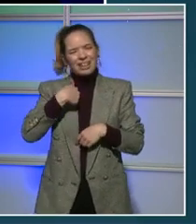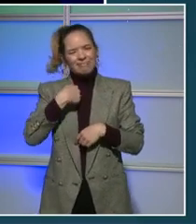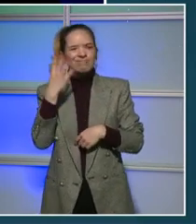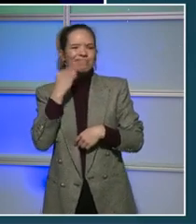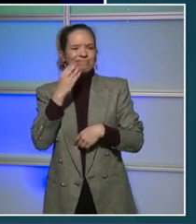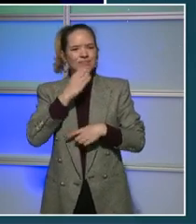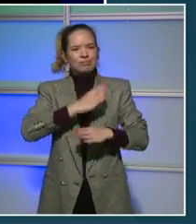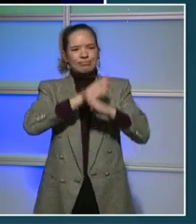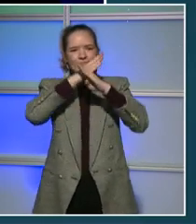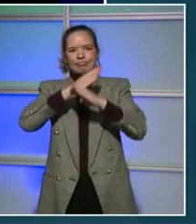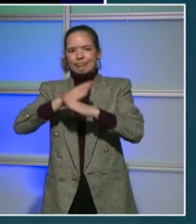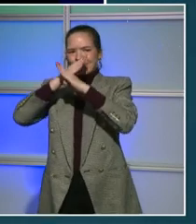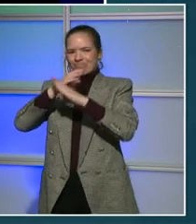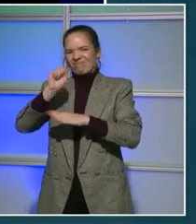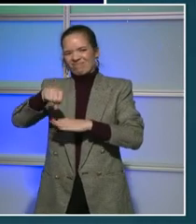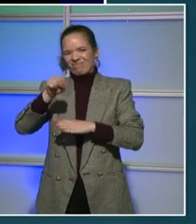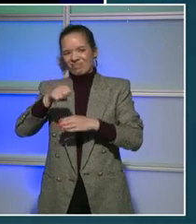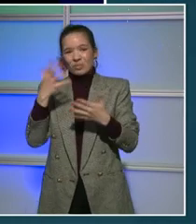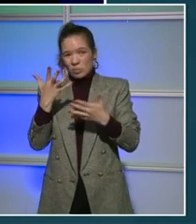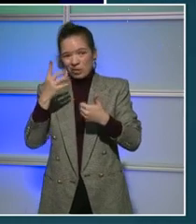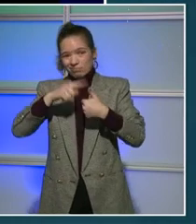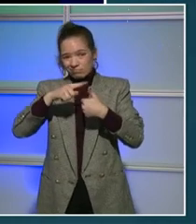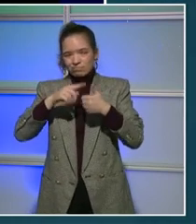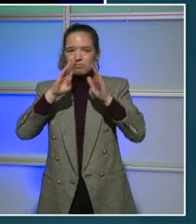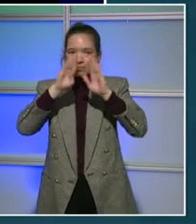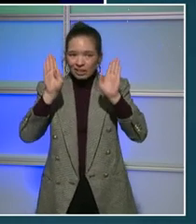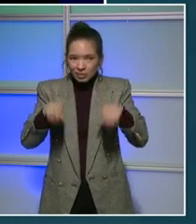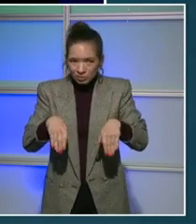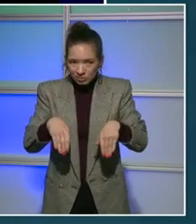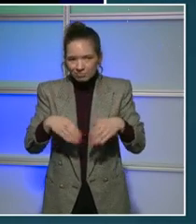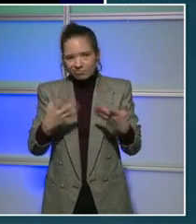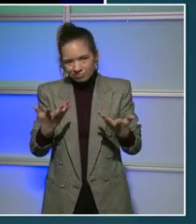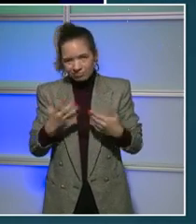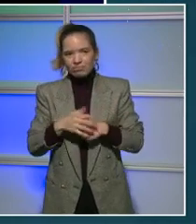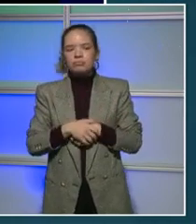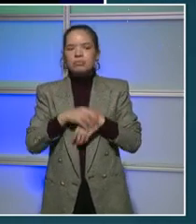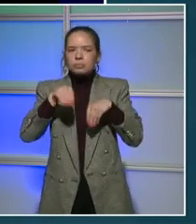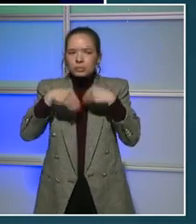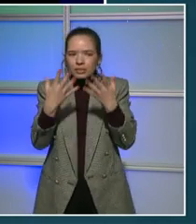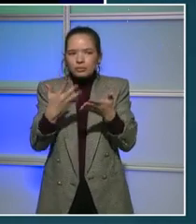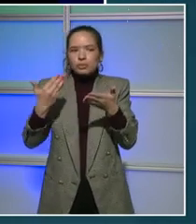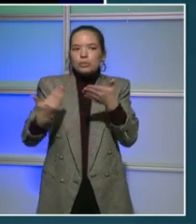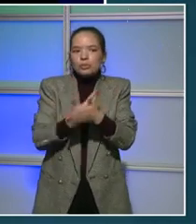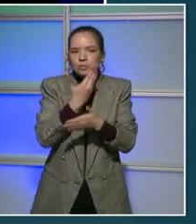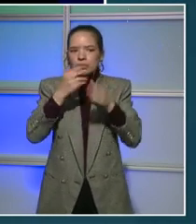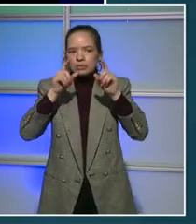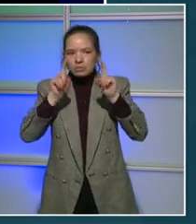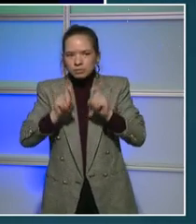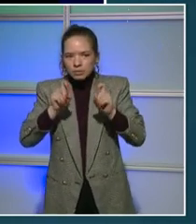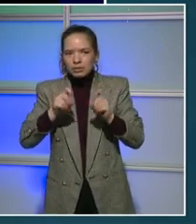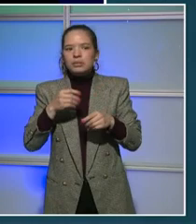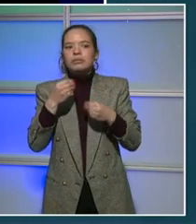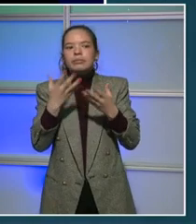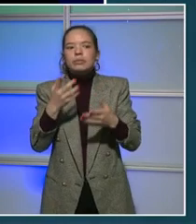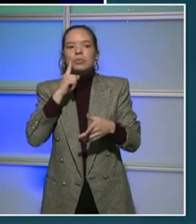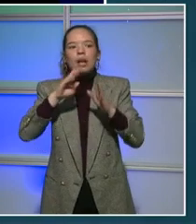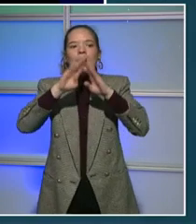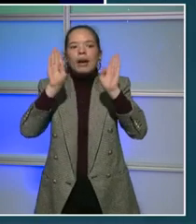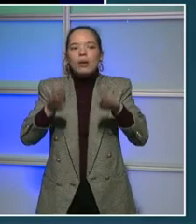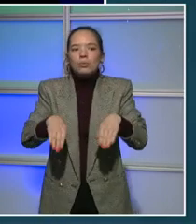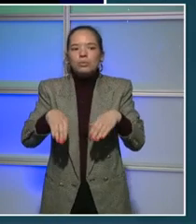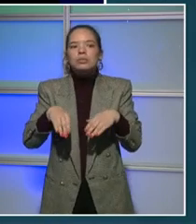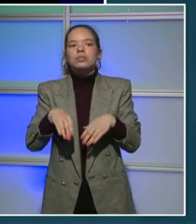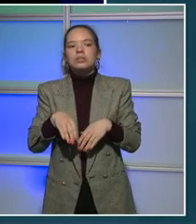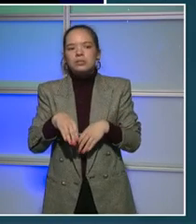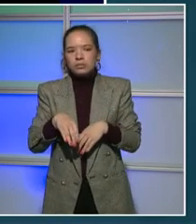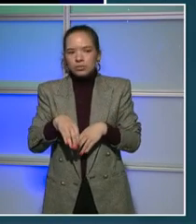able to pilot a program to provide housing vouchers to some of our public